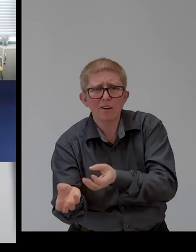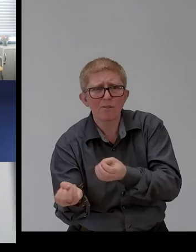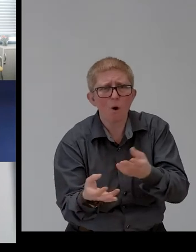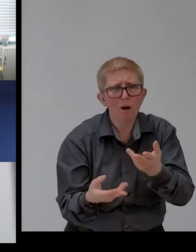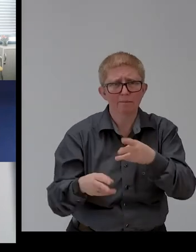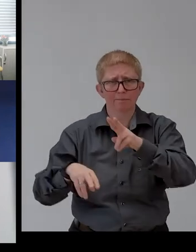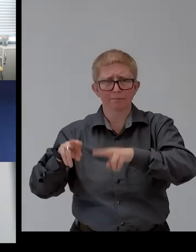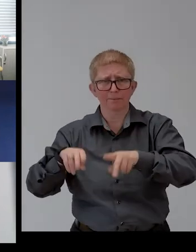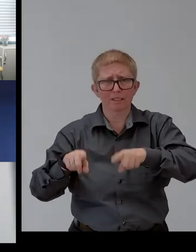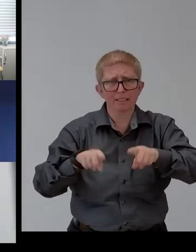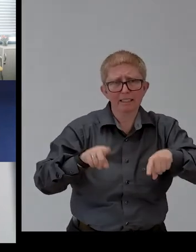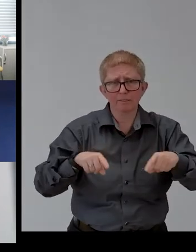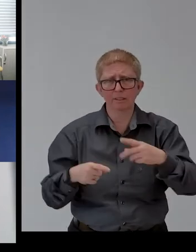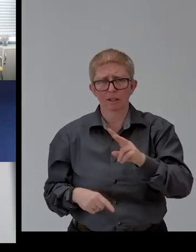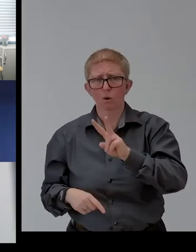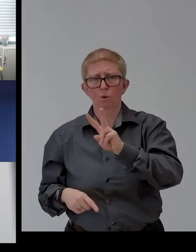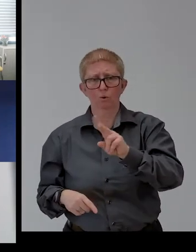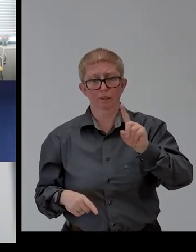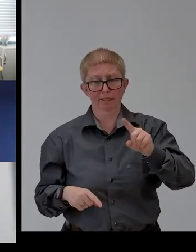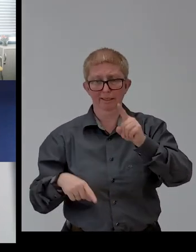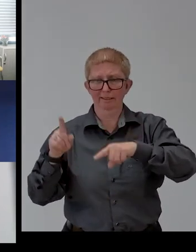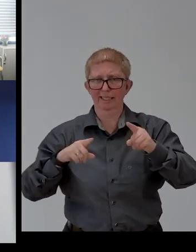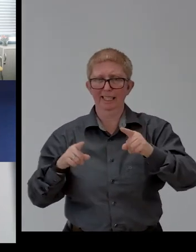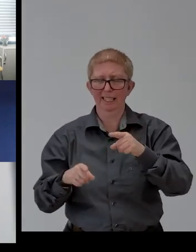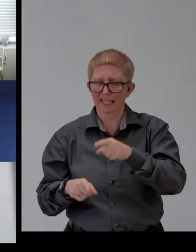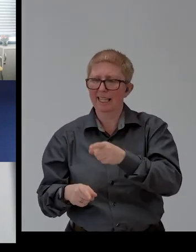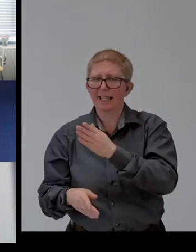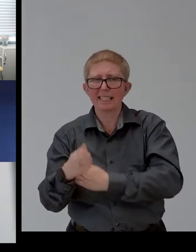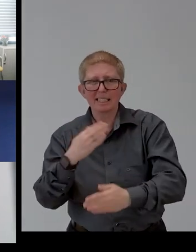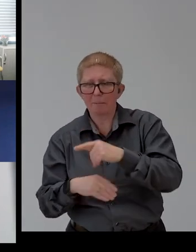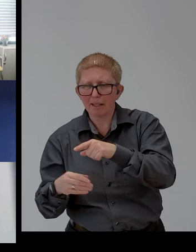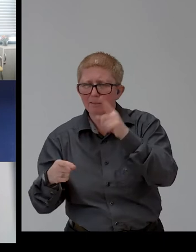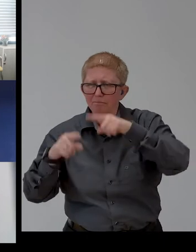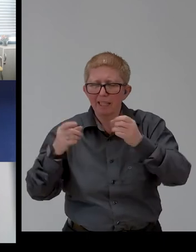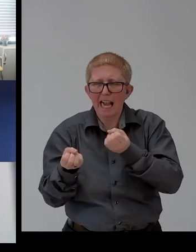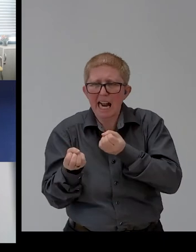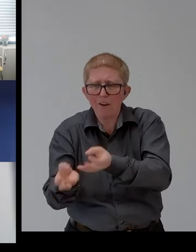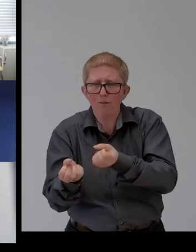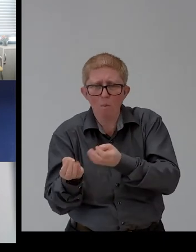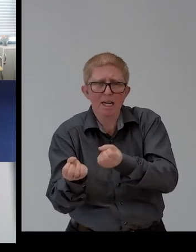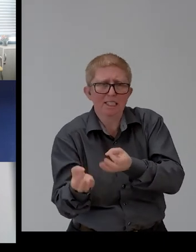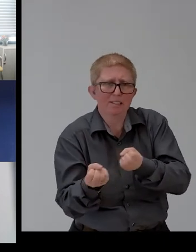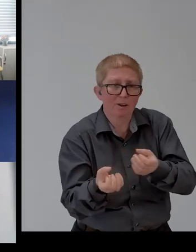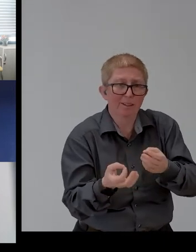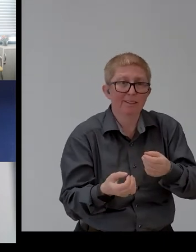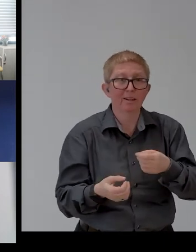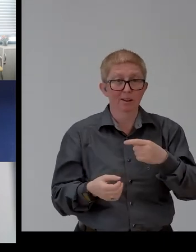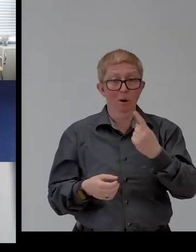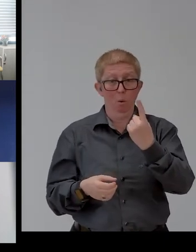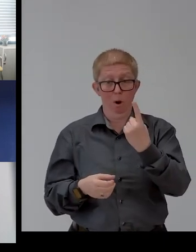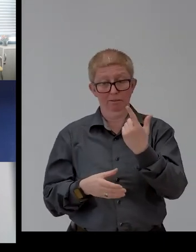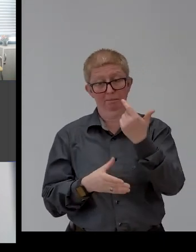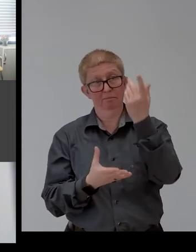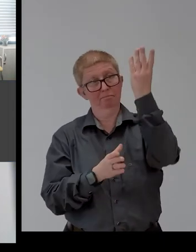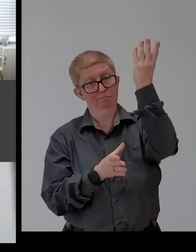It can be downloaded for free and accessible offline once downloaded. We're very grateful for our partners around the world and their involvement